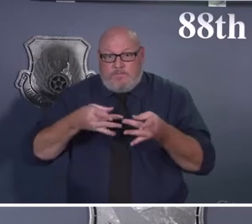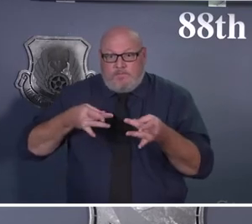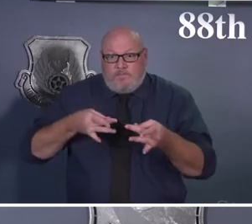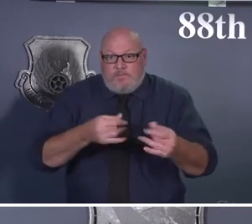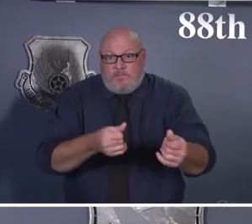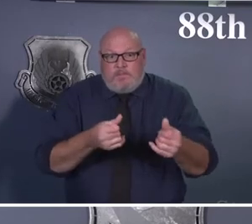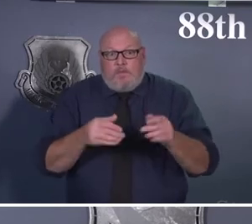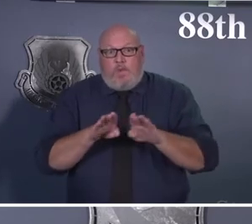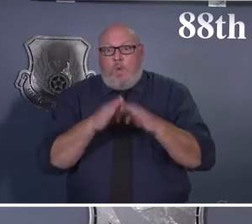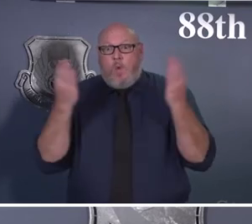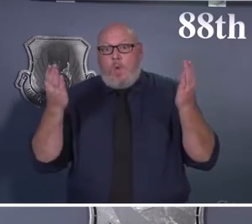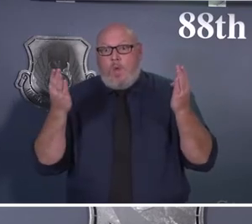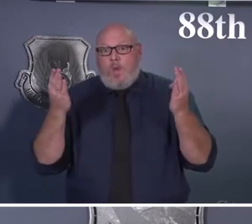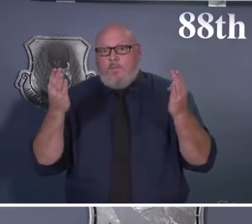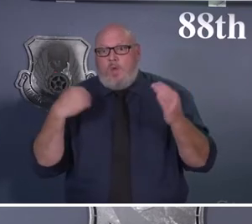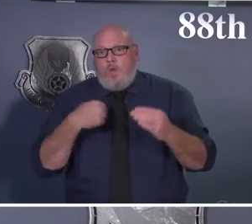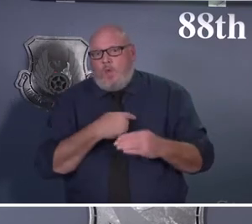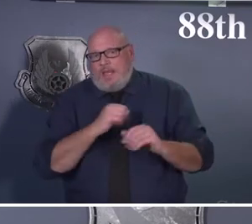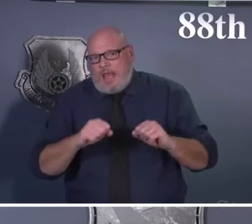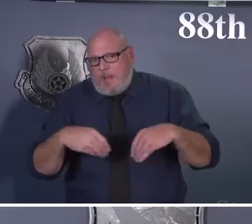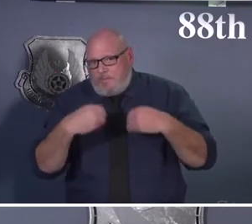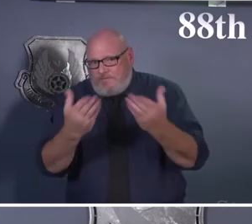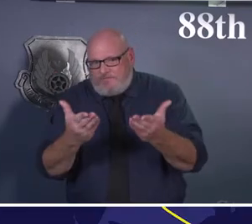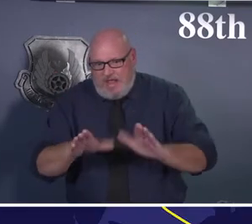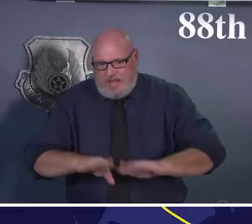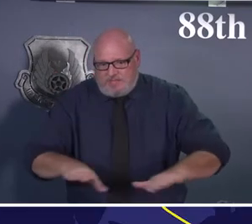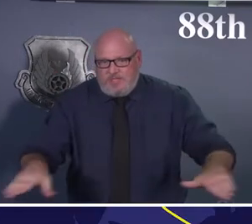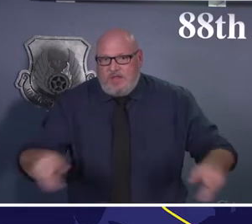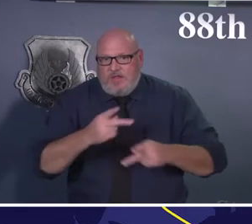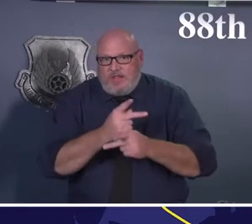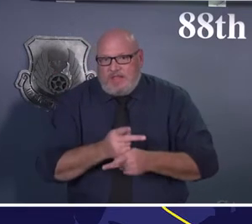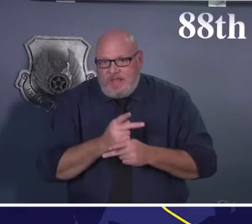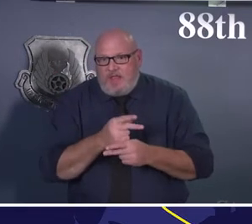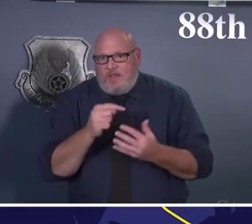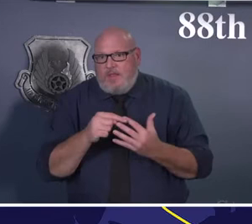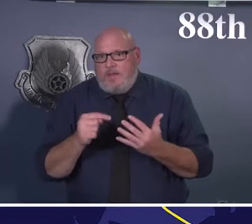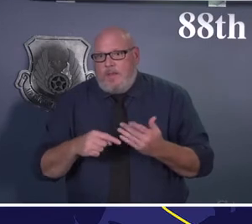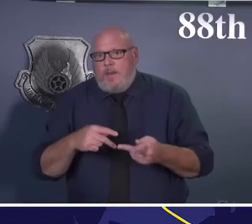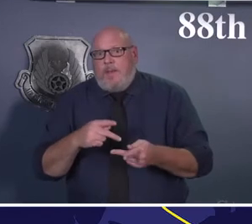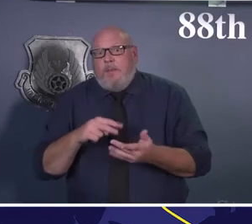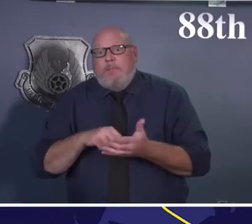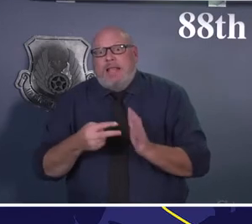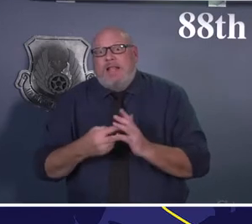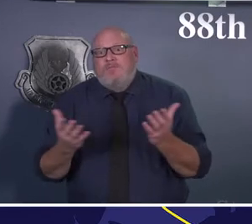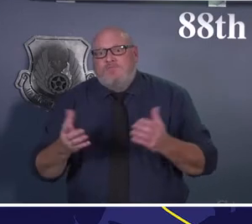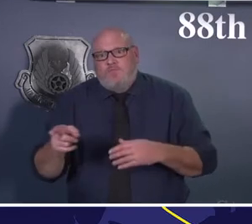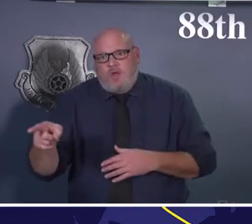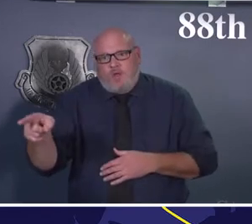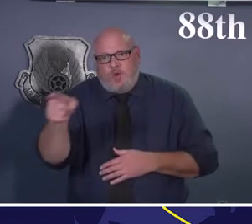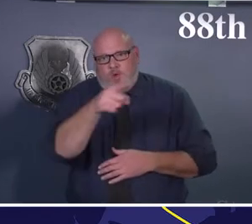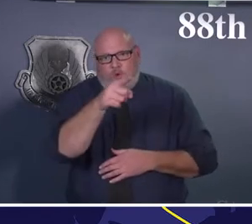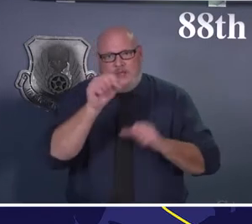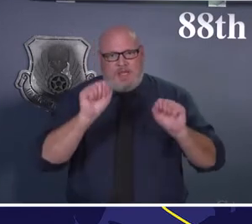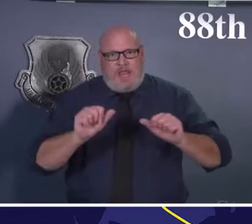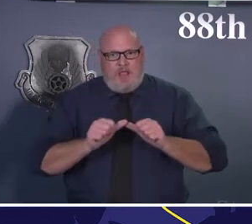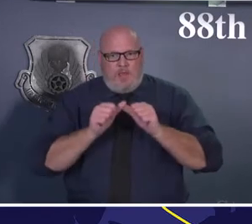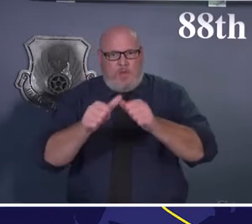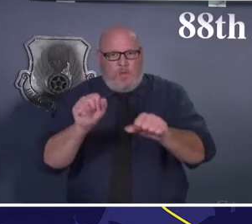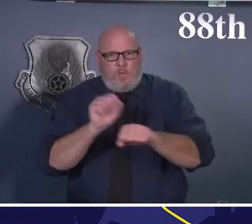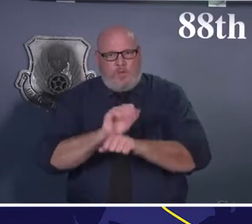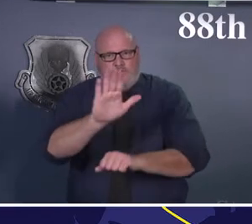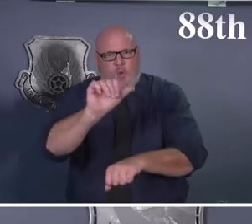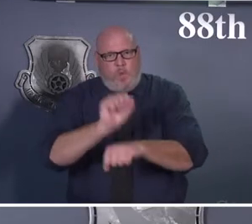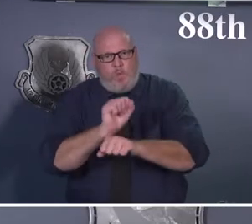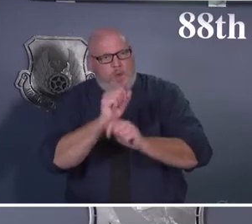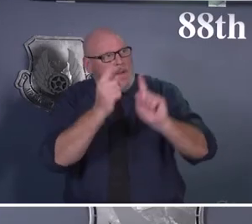care that you guys so desperately need as you can carry on the mission set. And as always, we appreciate your patience. So I'll conclude by speaking about the